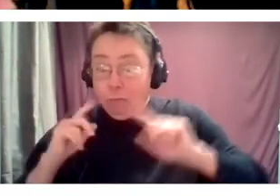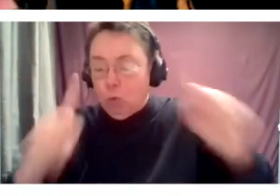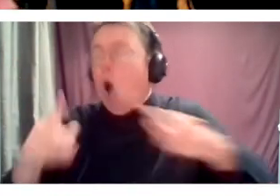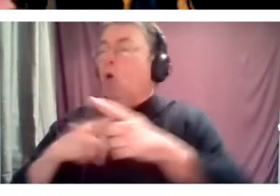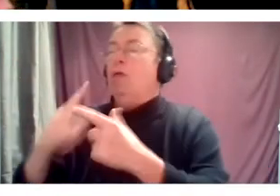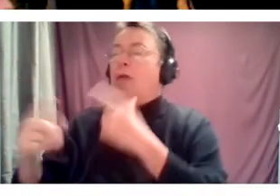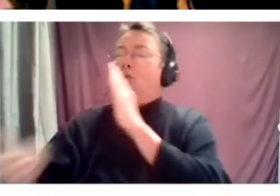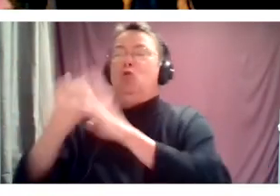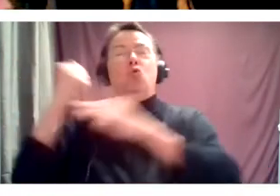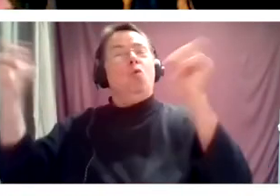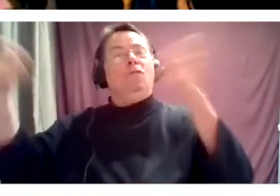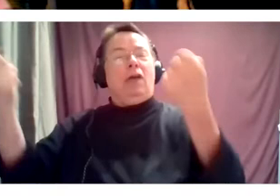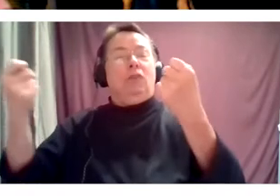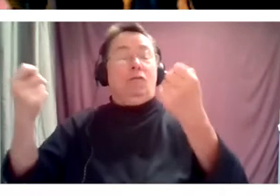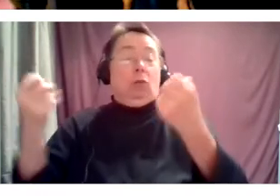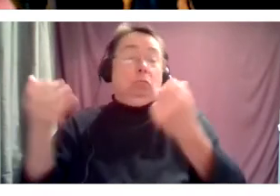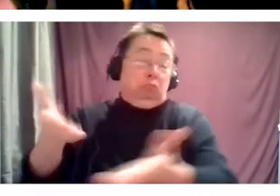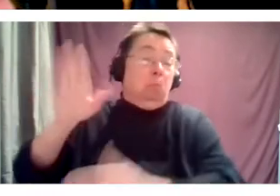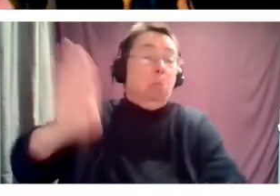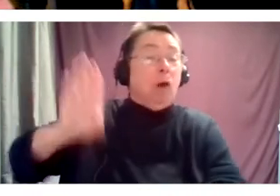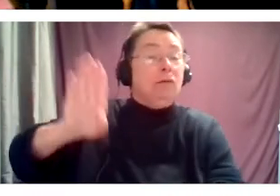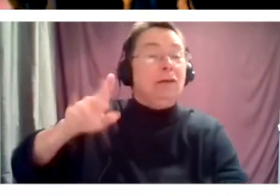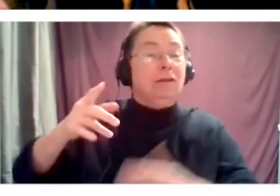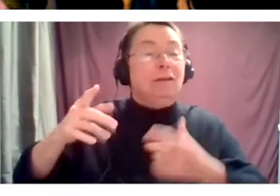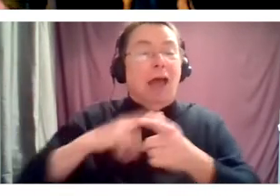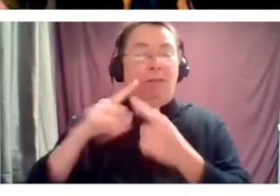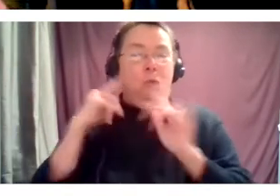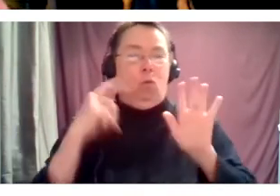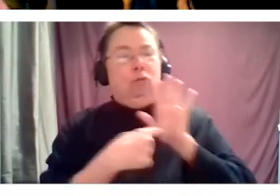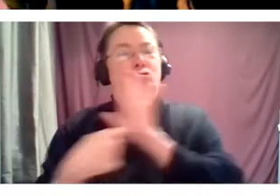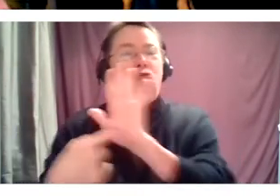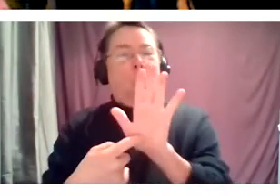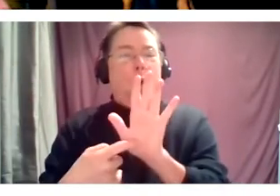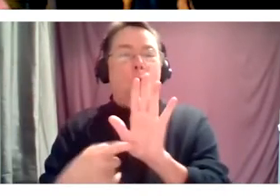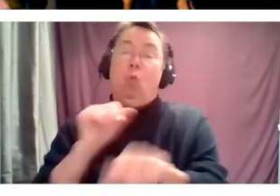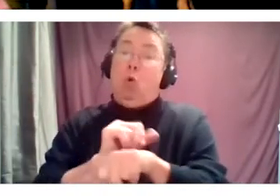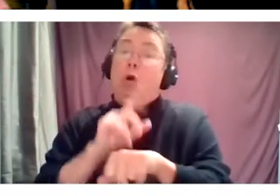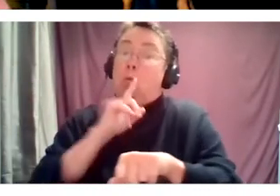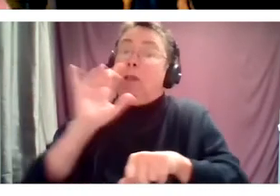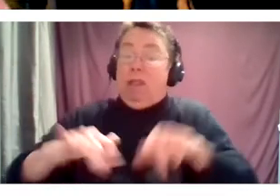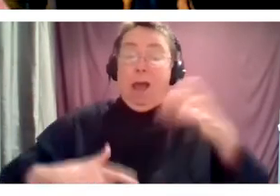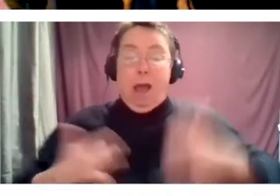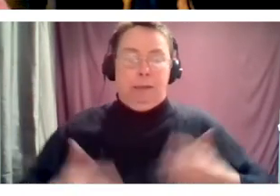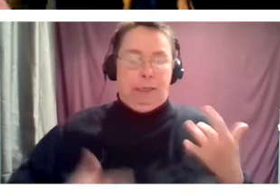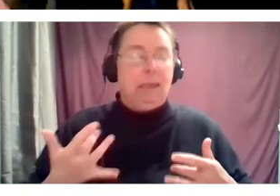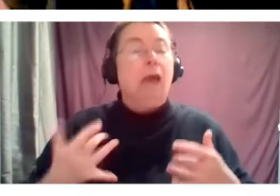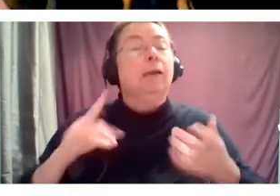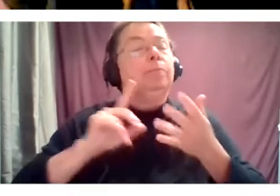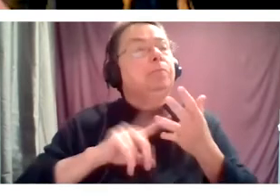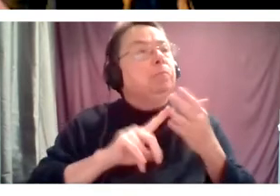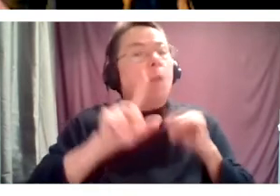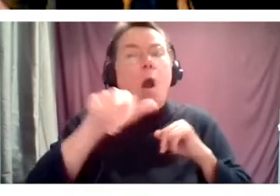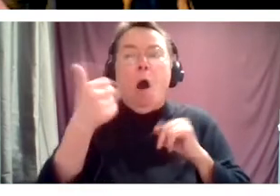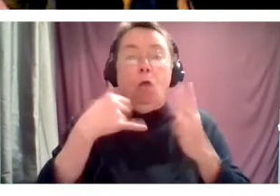festival in Boston to premiere all of these works. So that's been super exciting. And the other project really